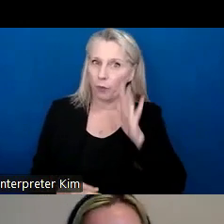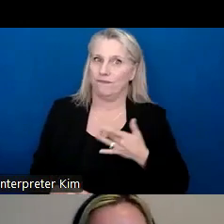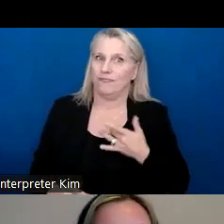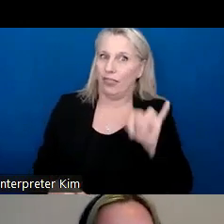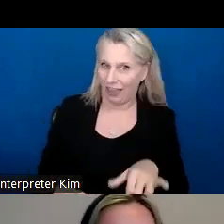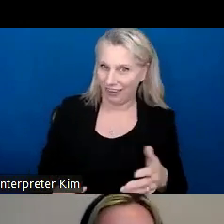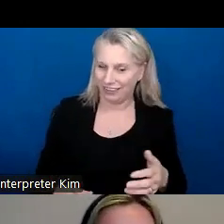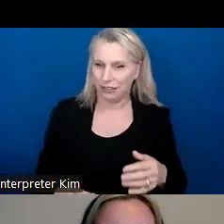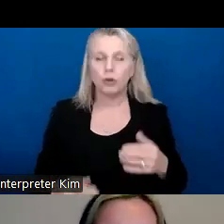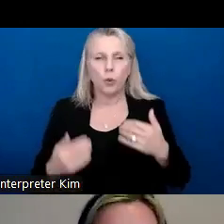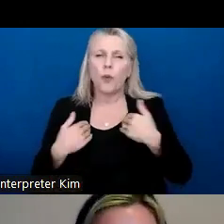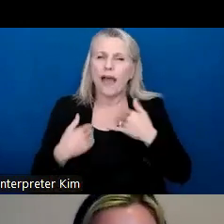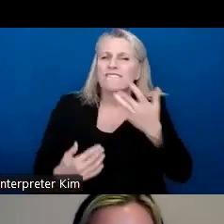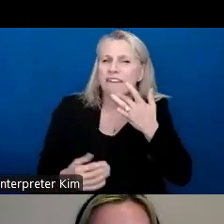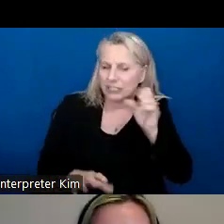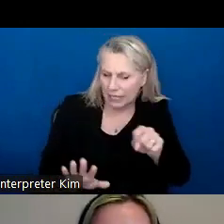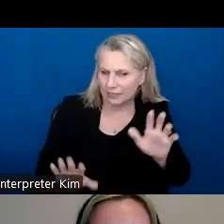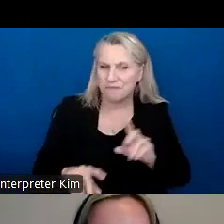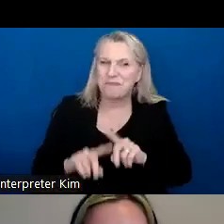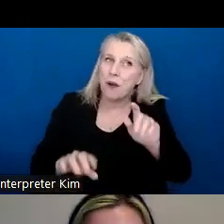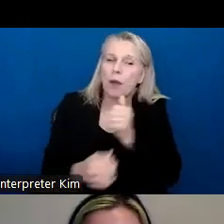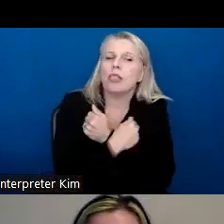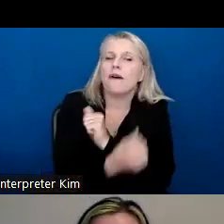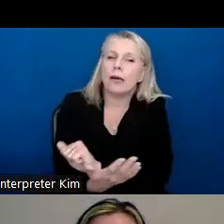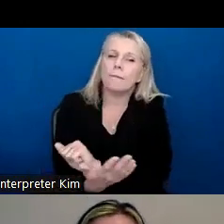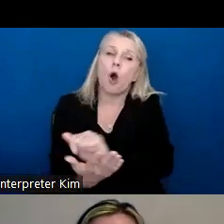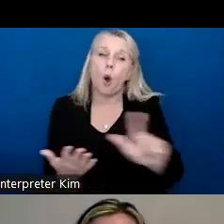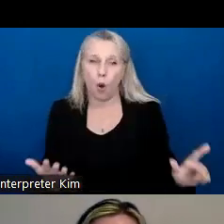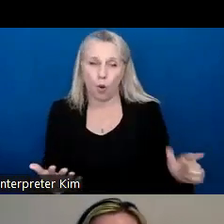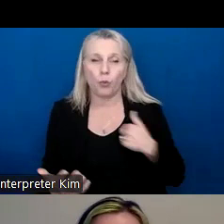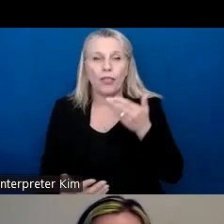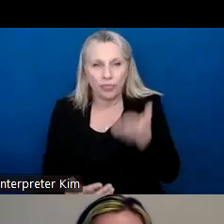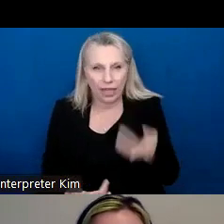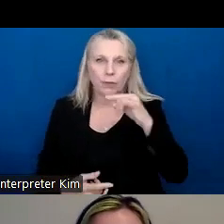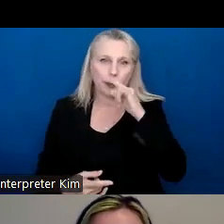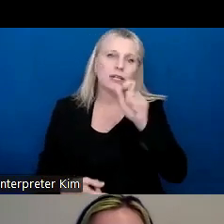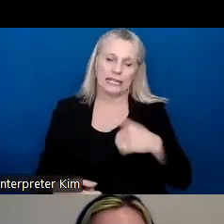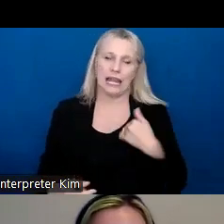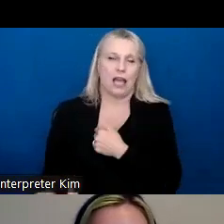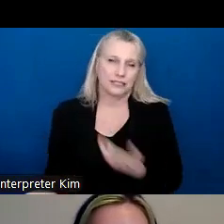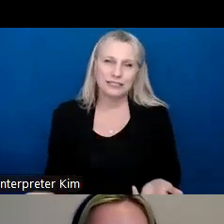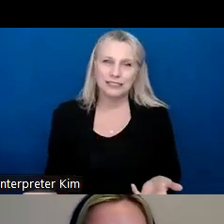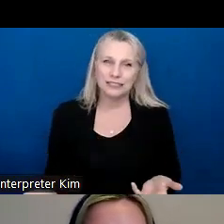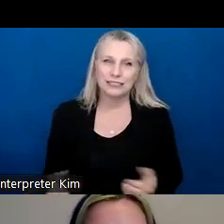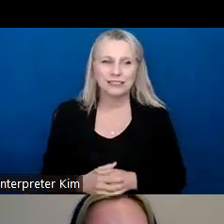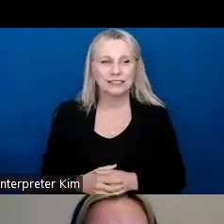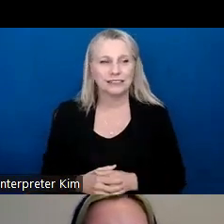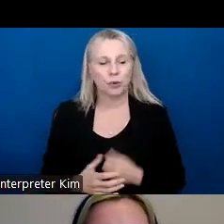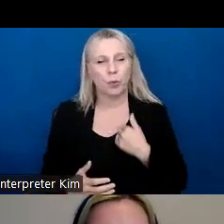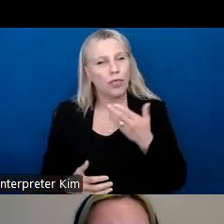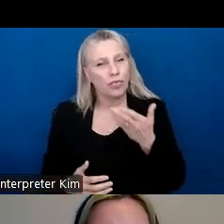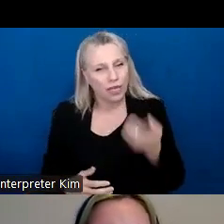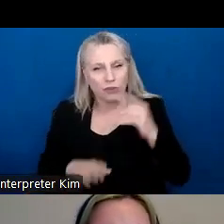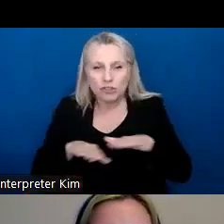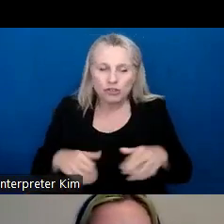our favorites, but we love them all. And we're there for all of them. We're there for the kids who need us. And they